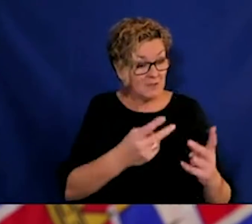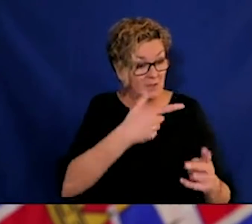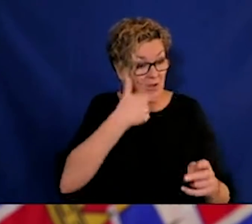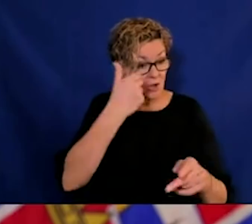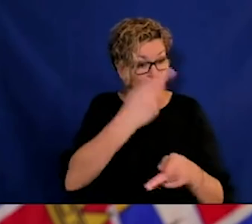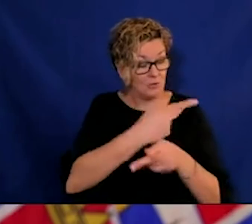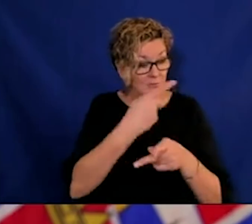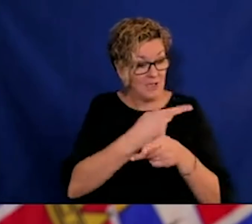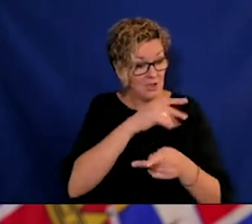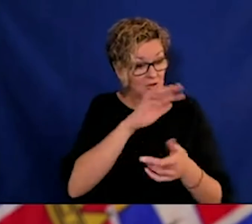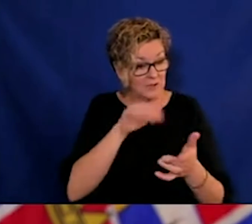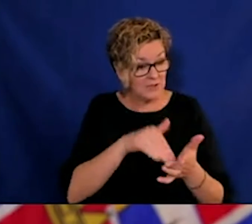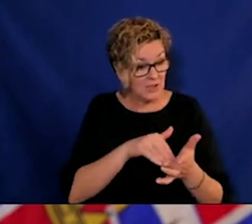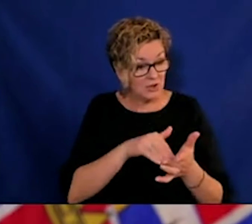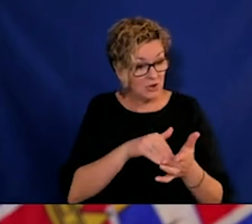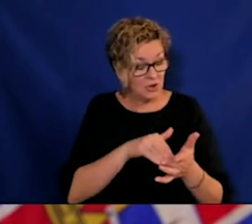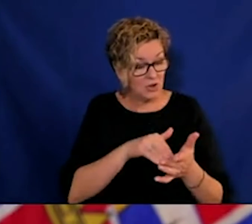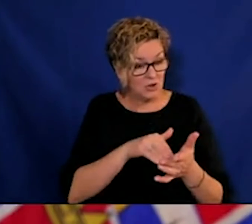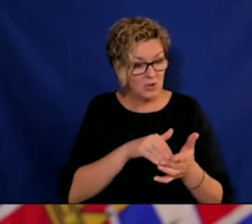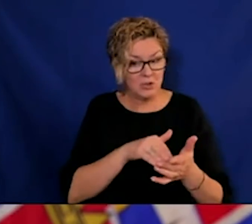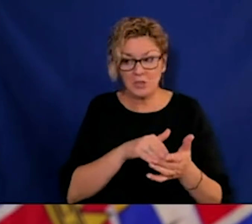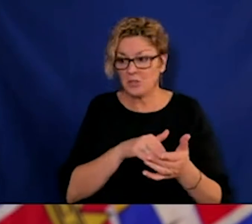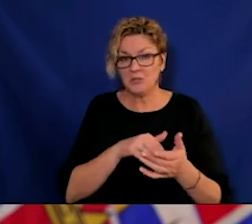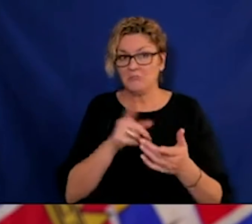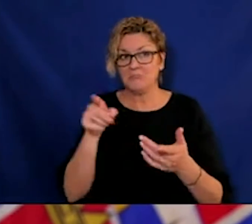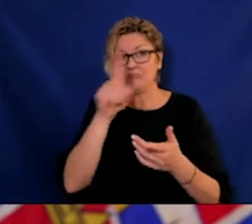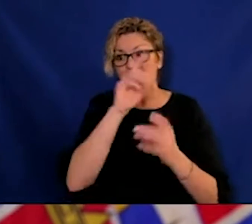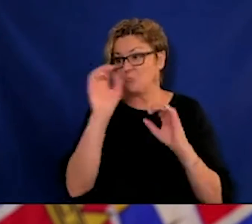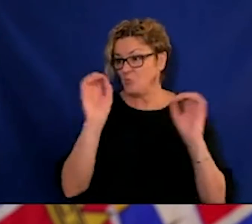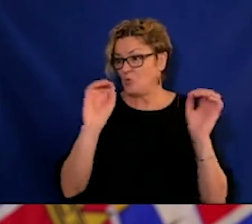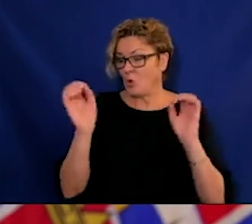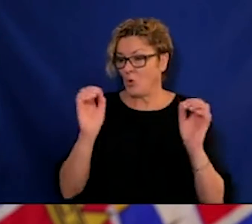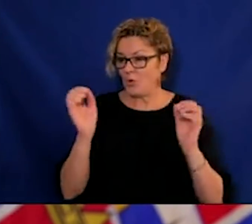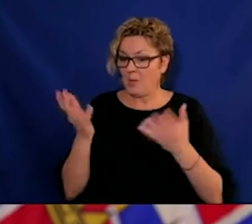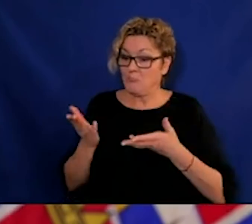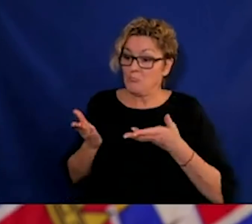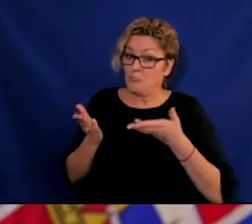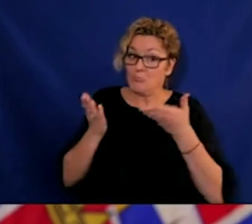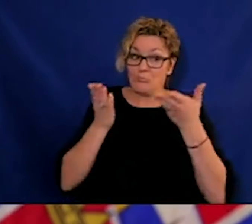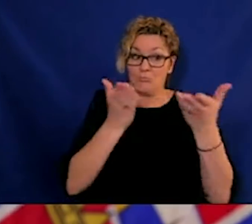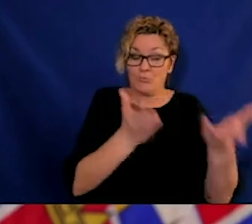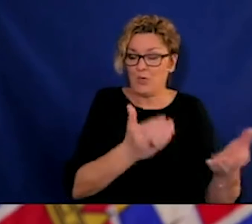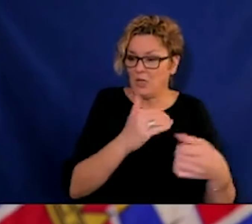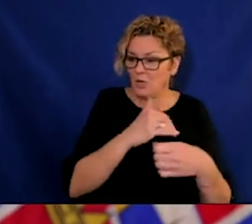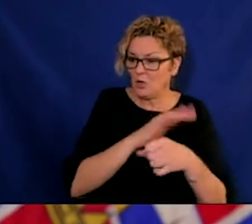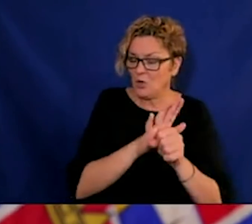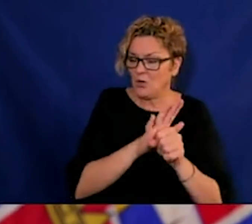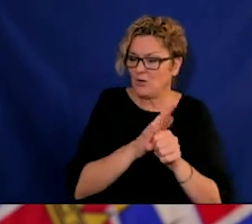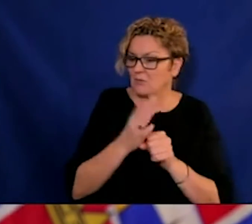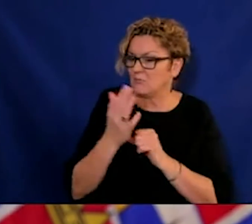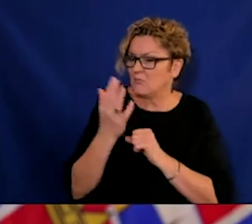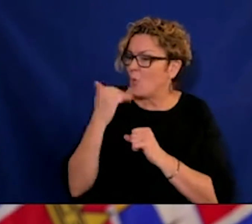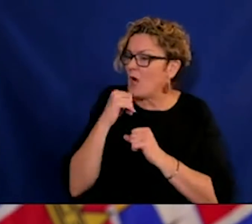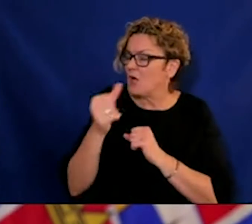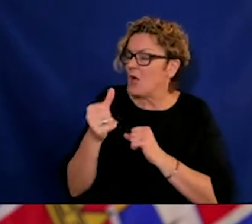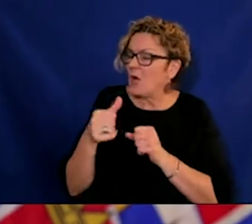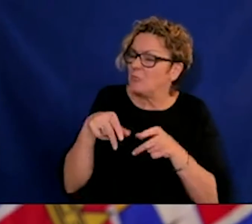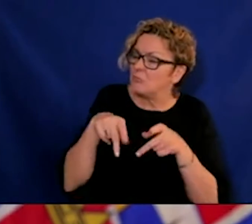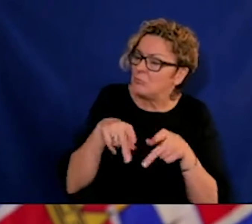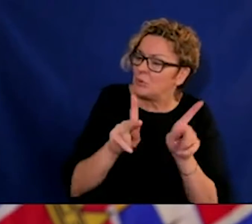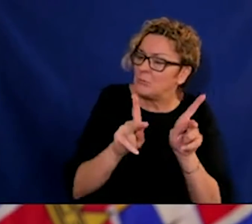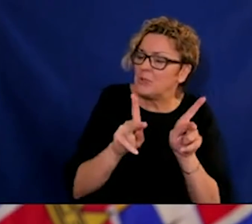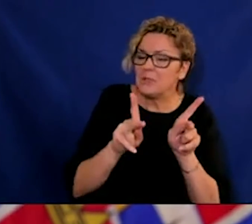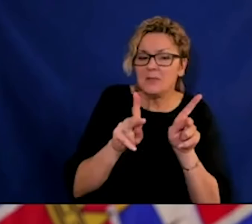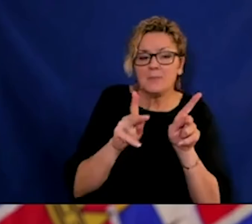them to spend more time than half an hour every week or two, and just the same people going in, and preferably in their rooms,